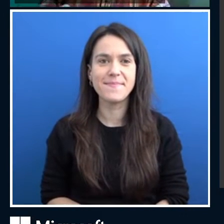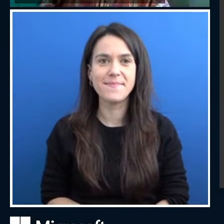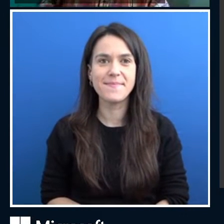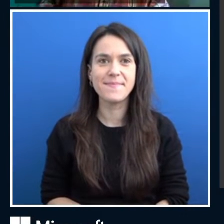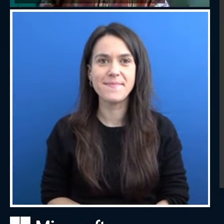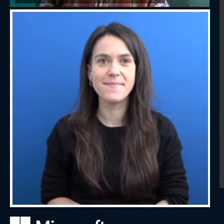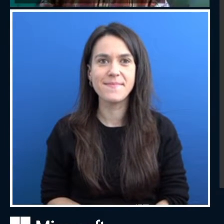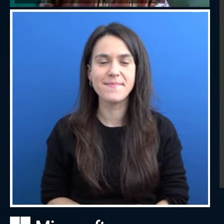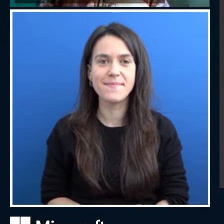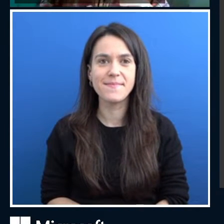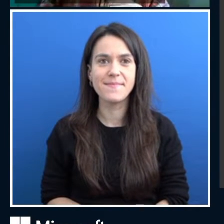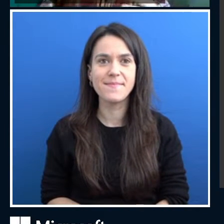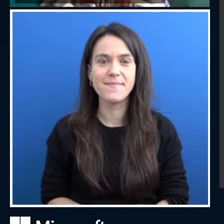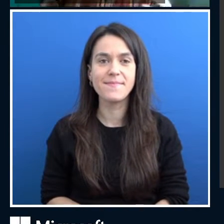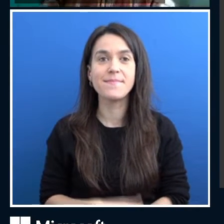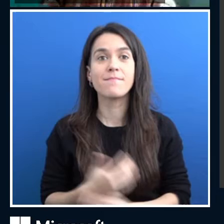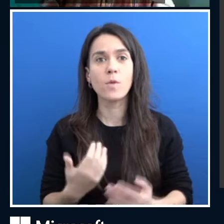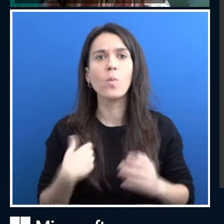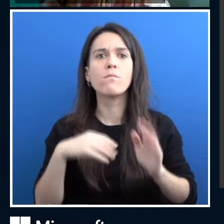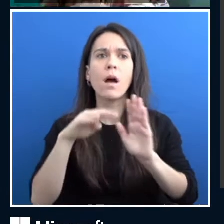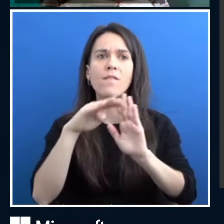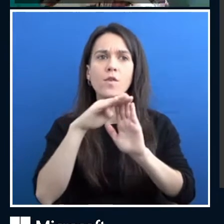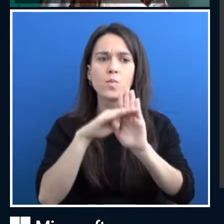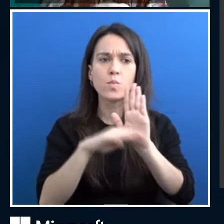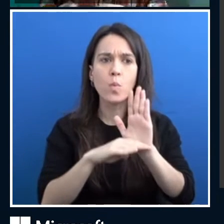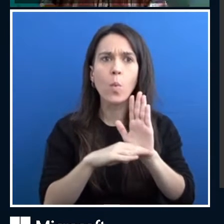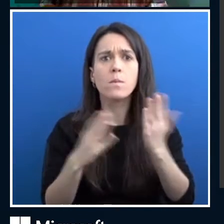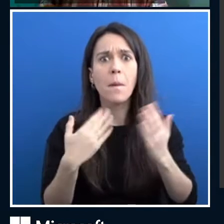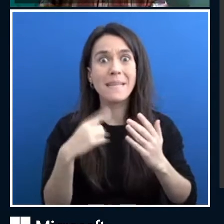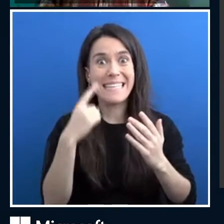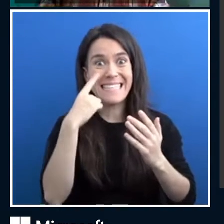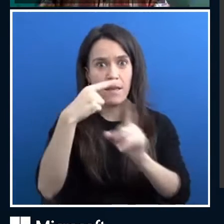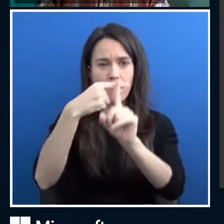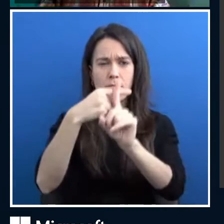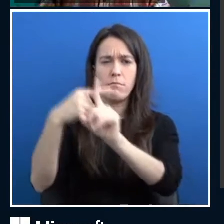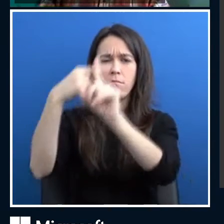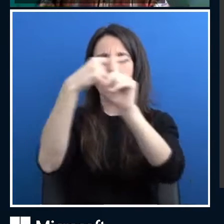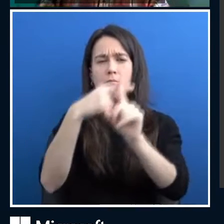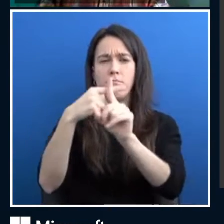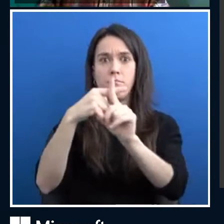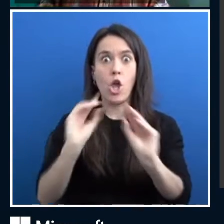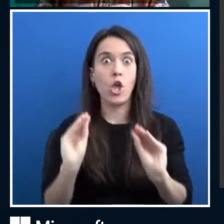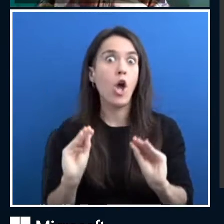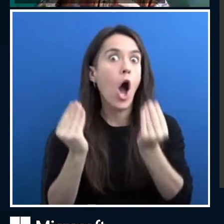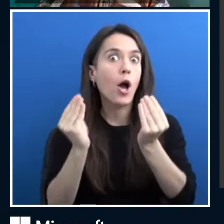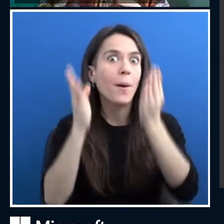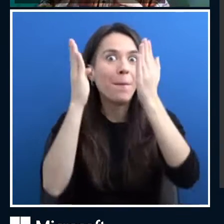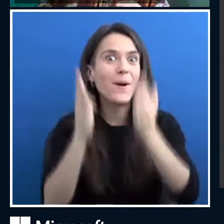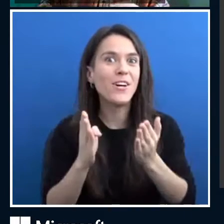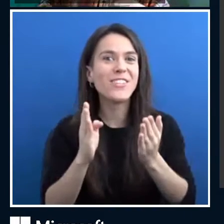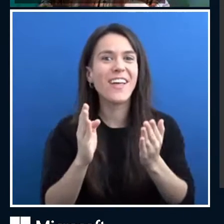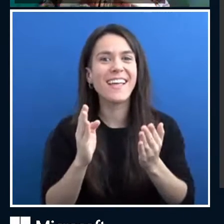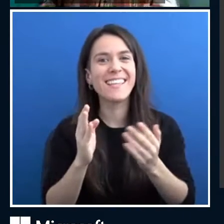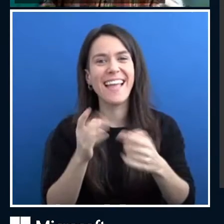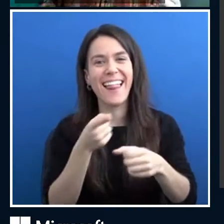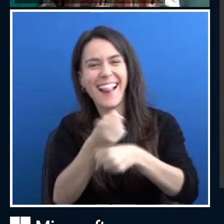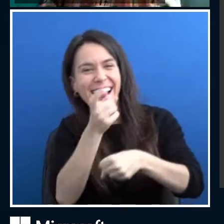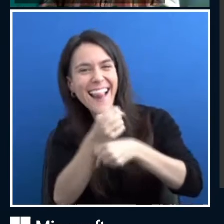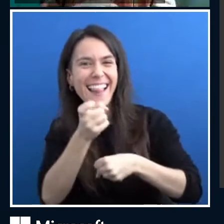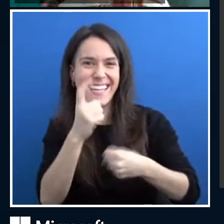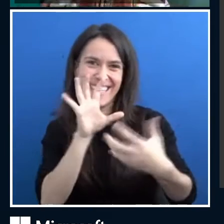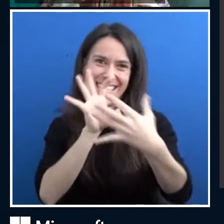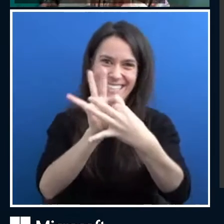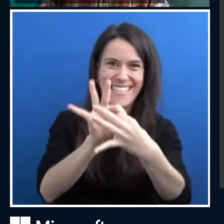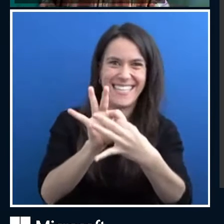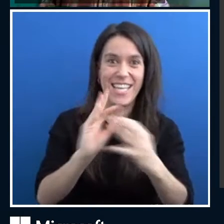the person who is sad and the person is young, he will tell some kind of joke suitable for young people. And if the person is